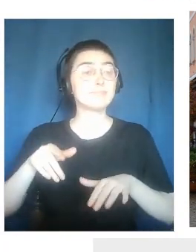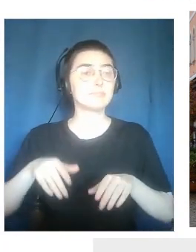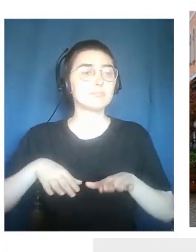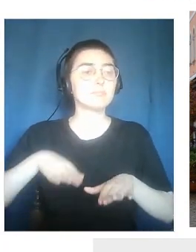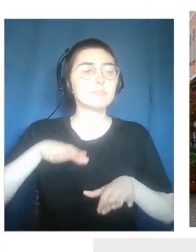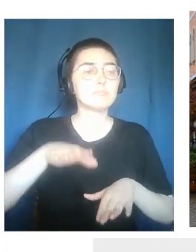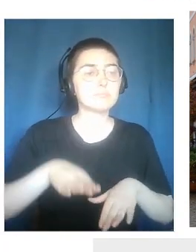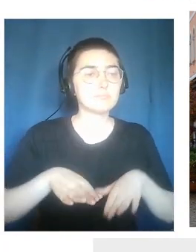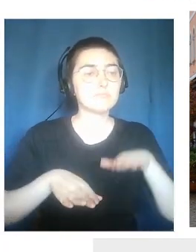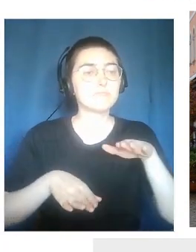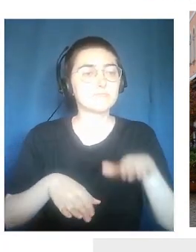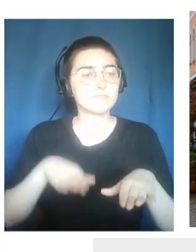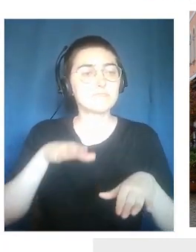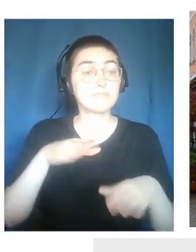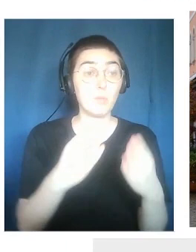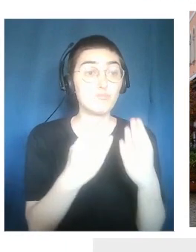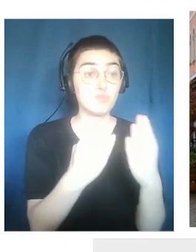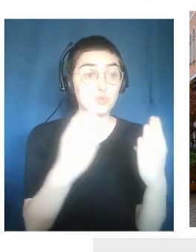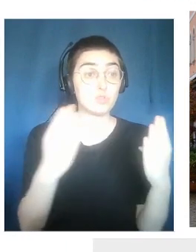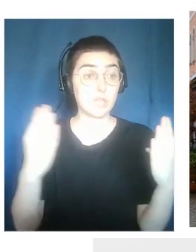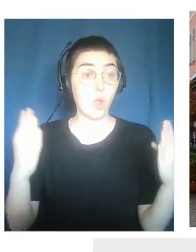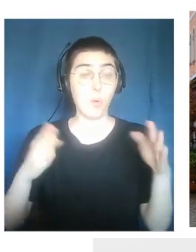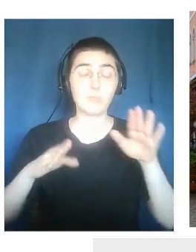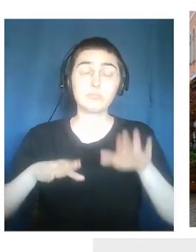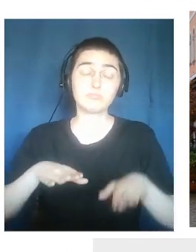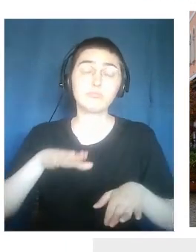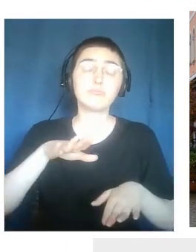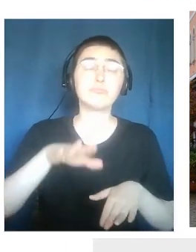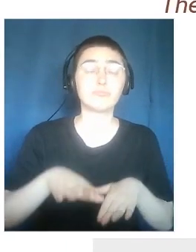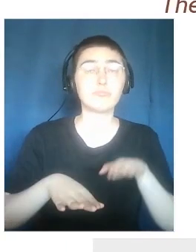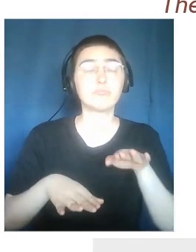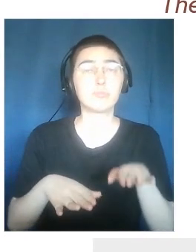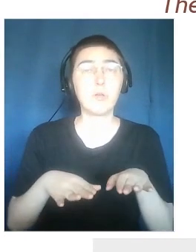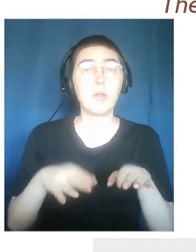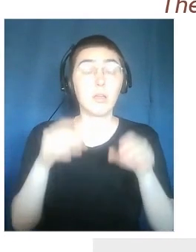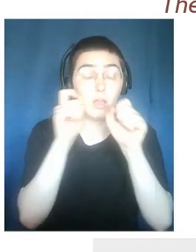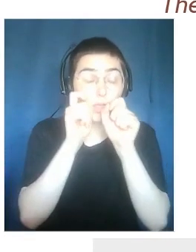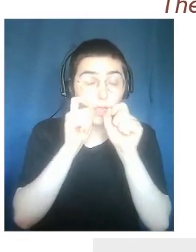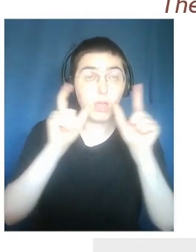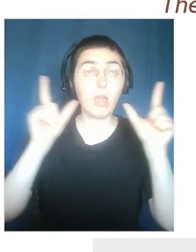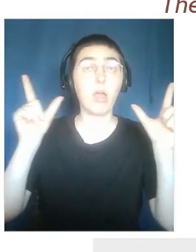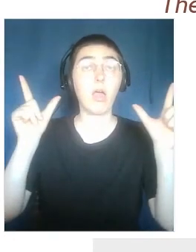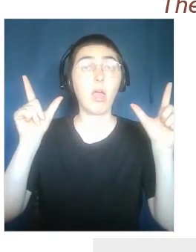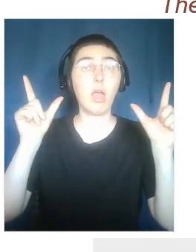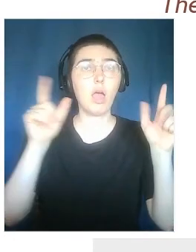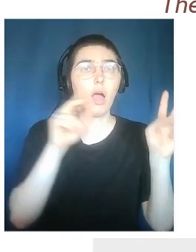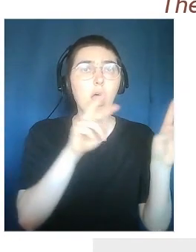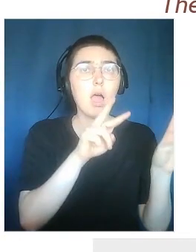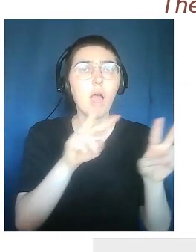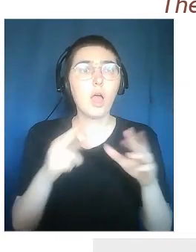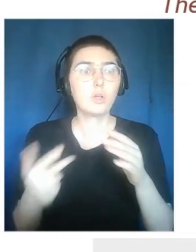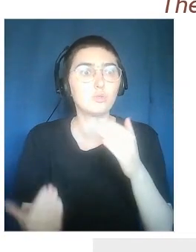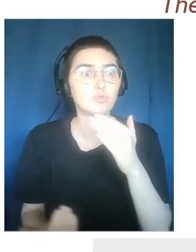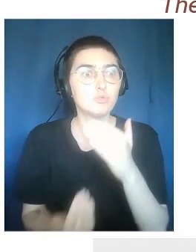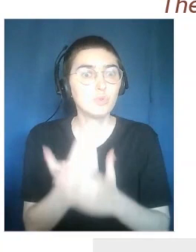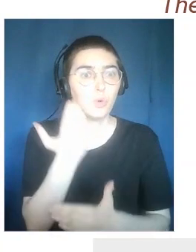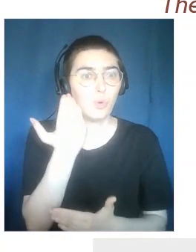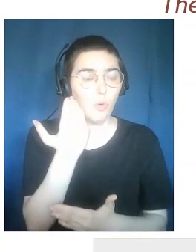open the eyes and look at the city with a new perspective, with a different